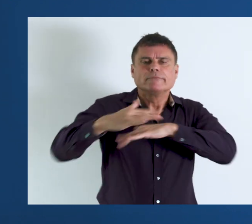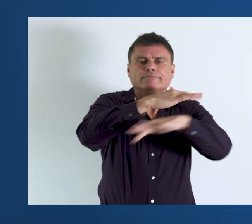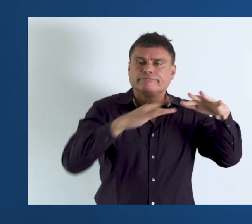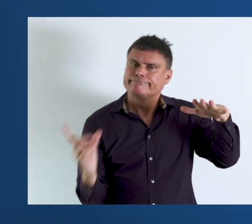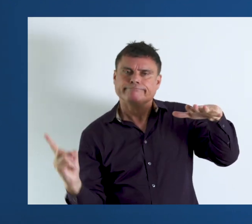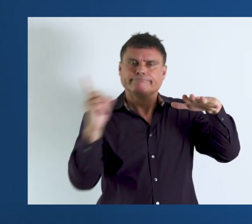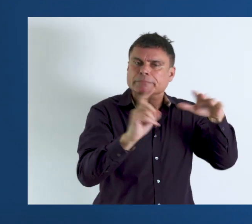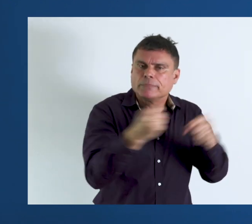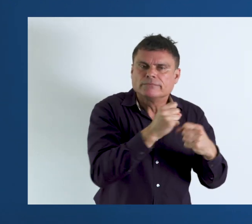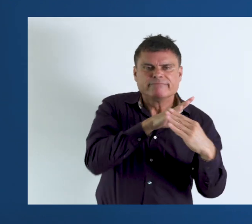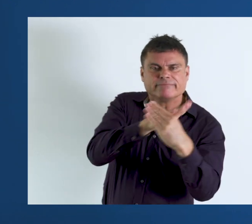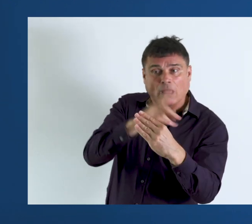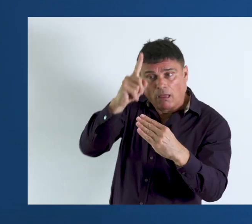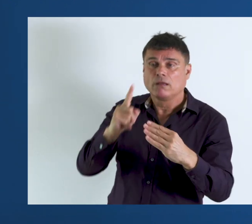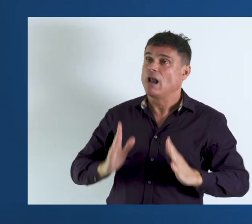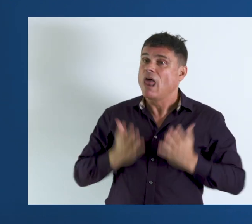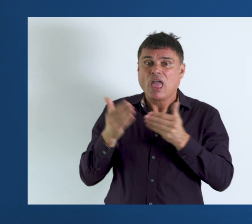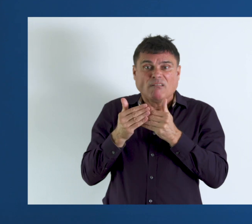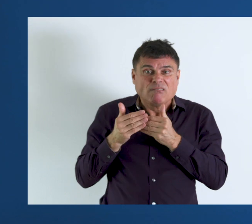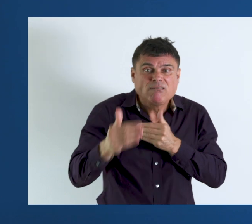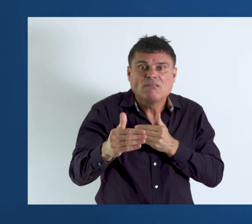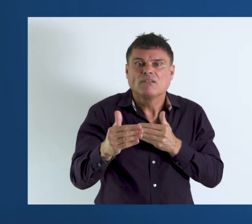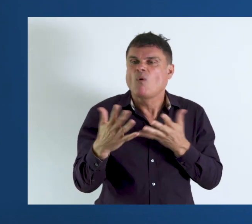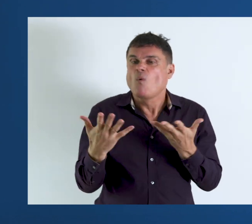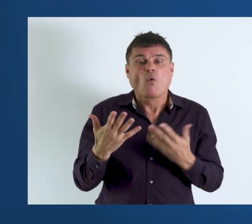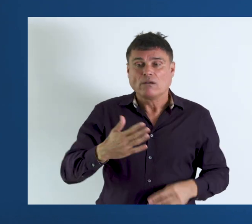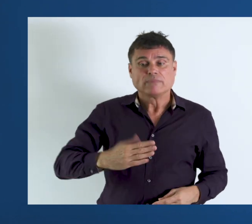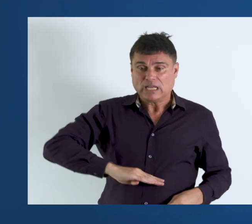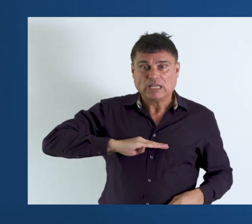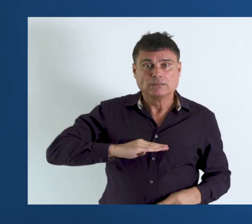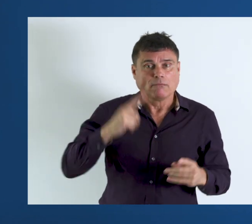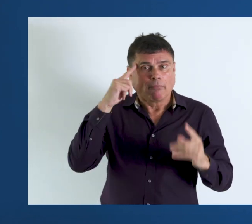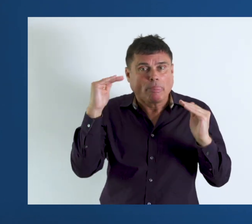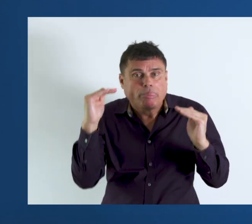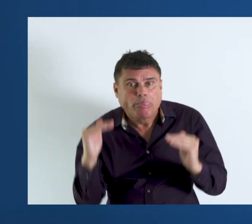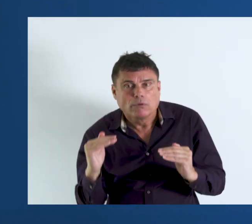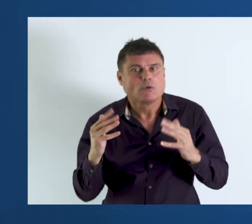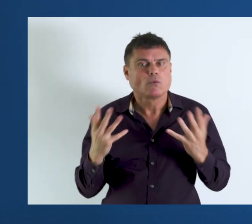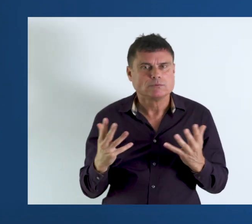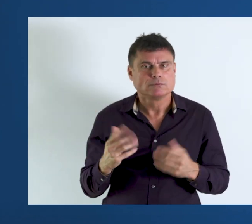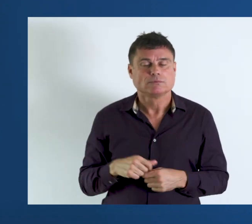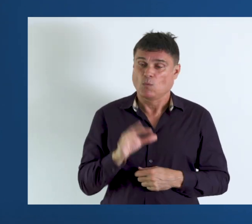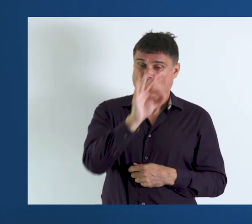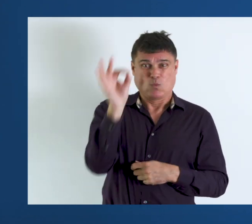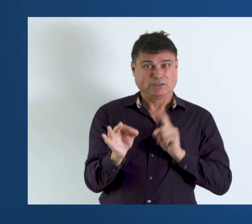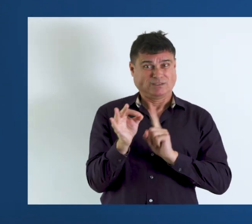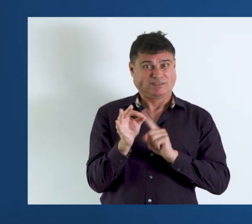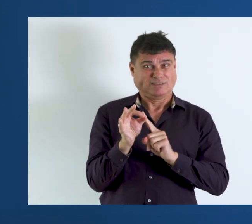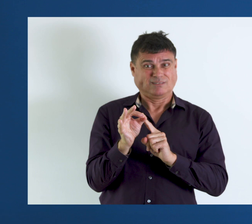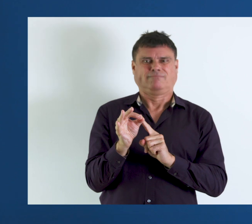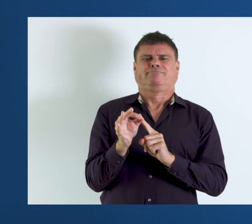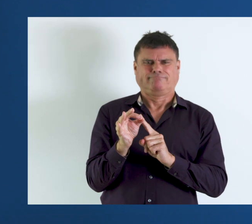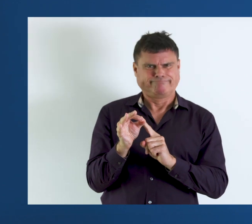due to long lasting illness, invalidity or old age? And this question is meant to